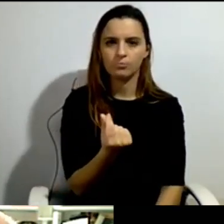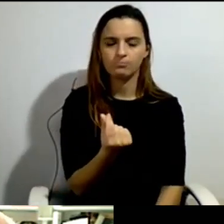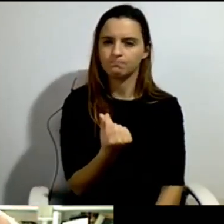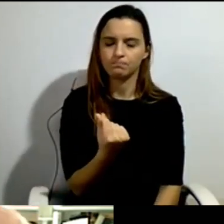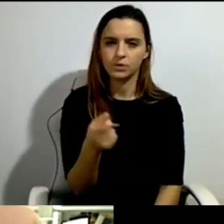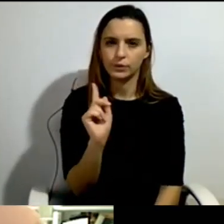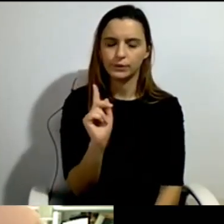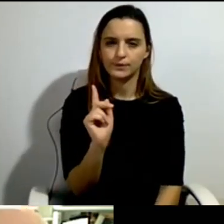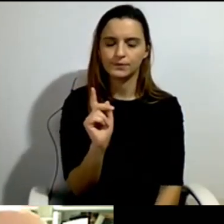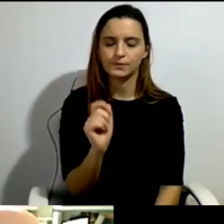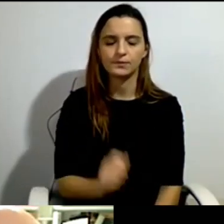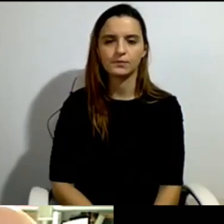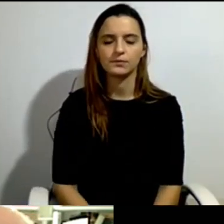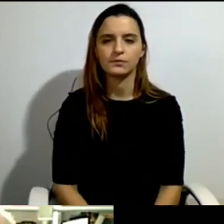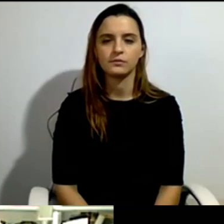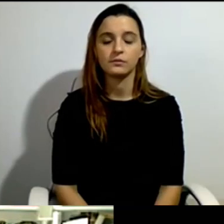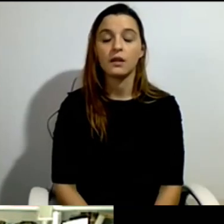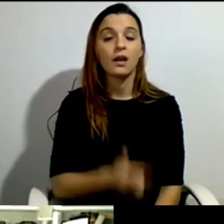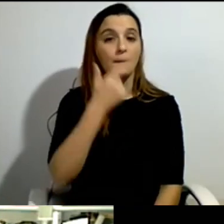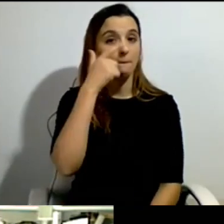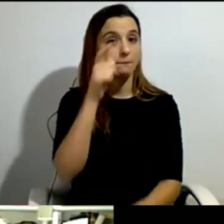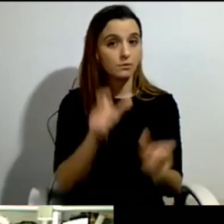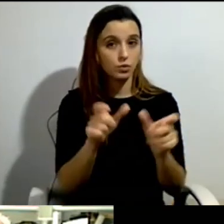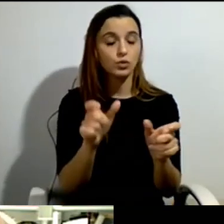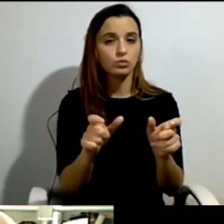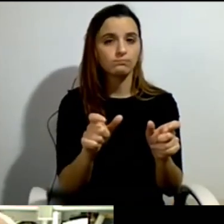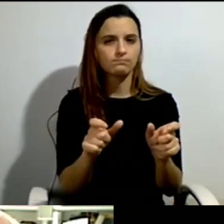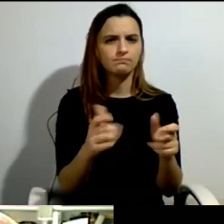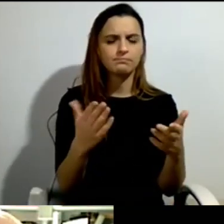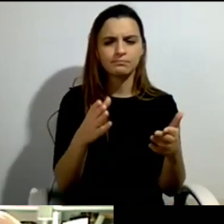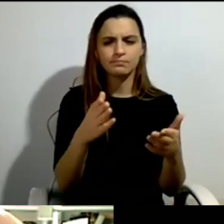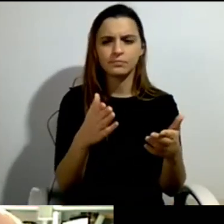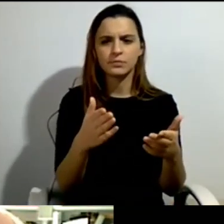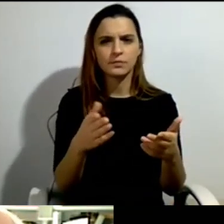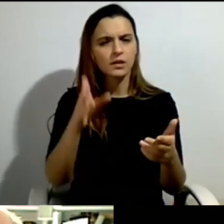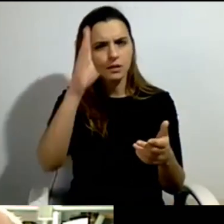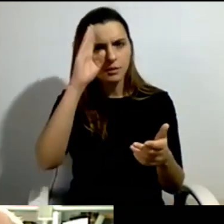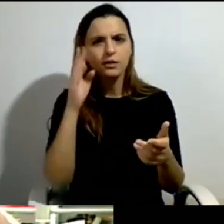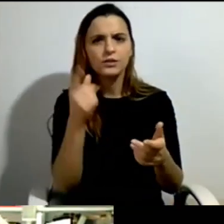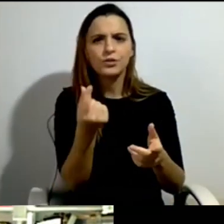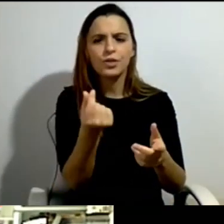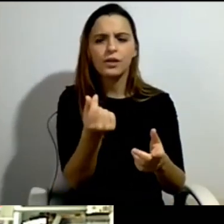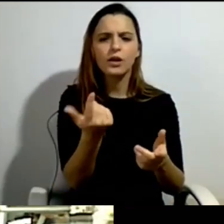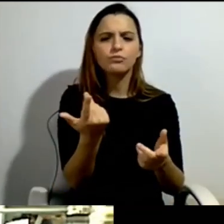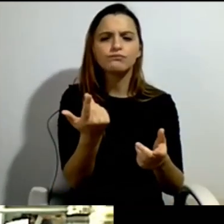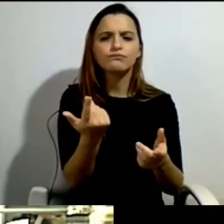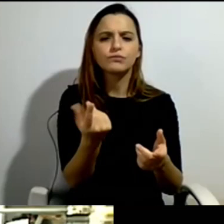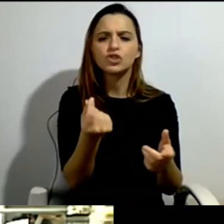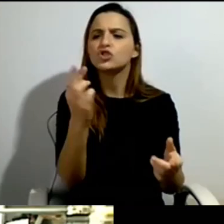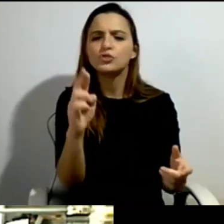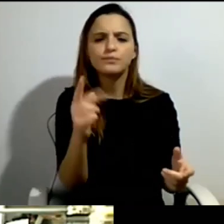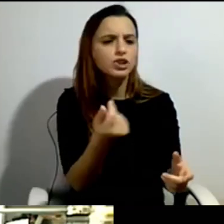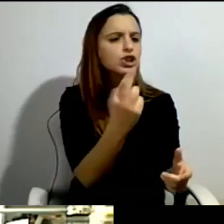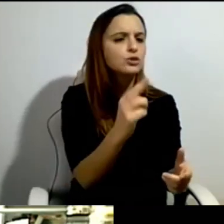they want to know how much does it cost, where from do you take the money, and that's all. And if you have a solution for that,